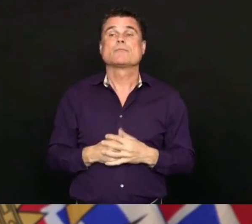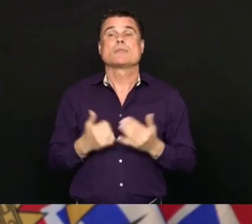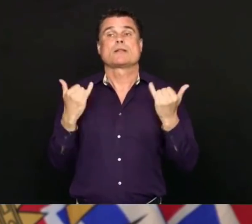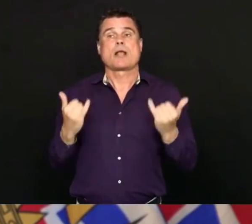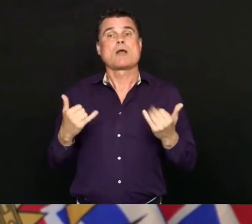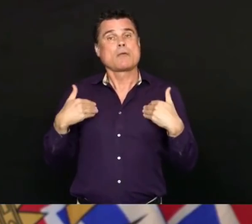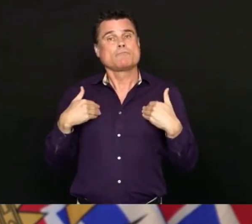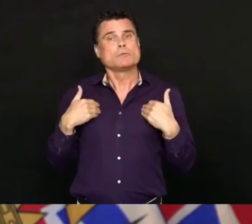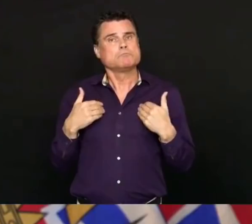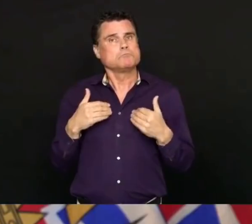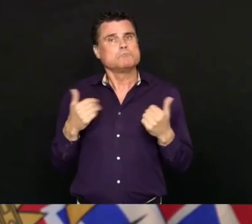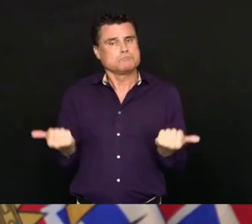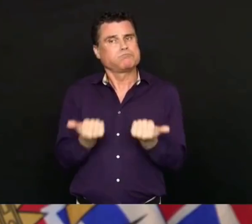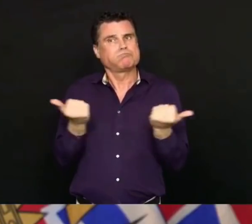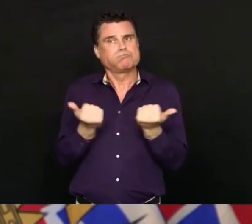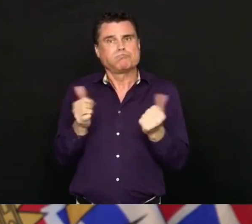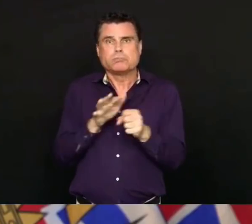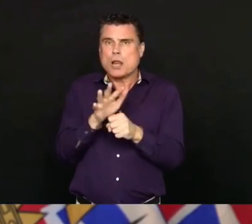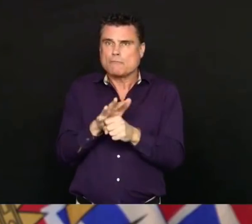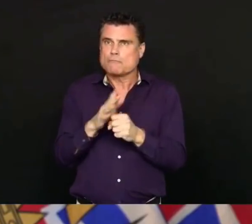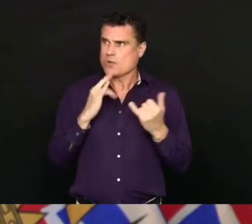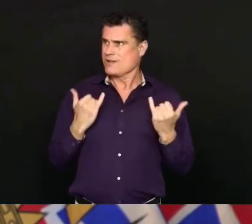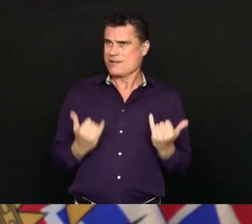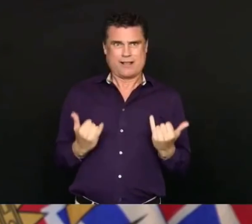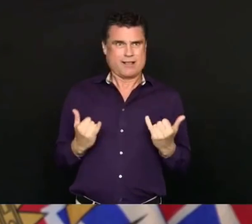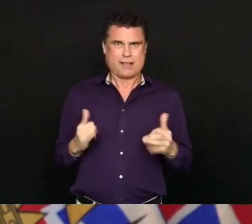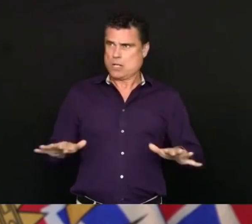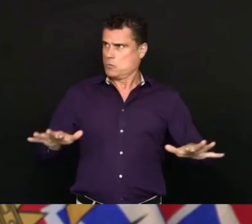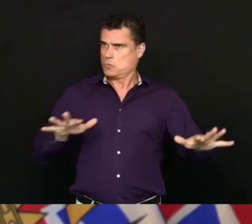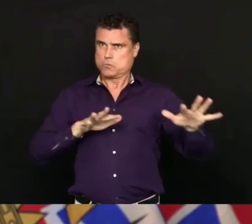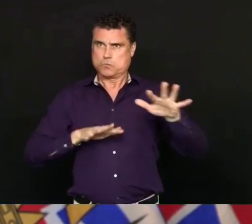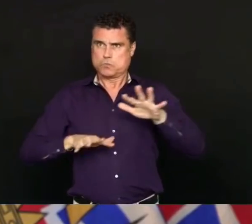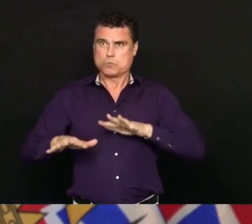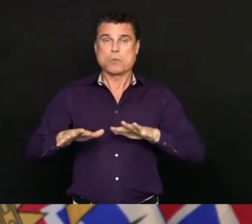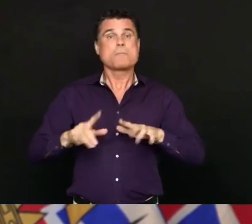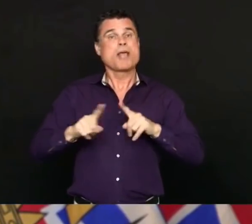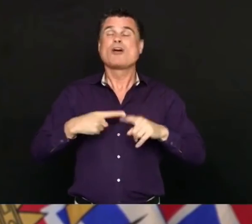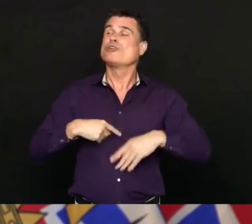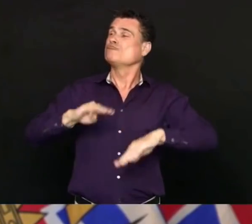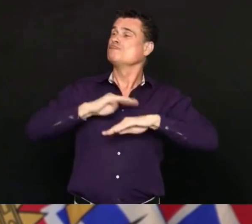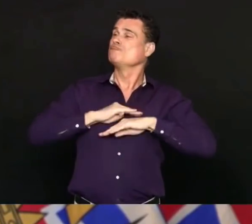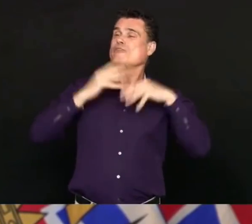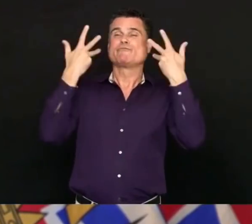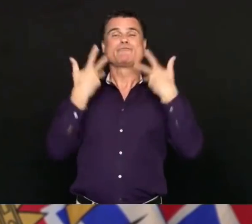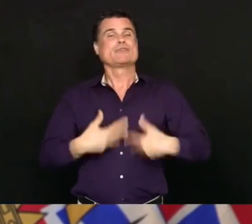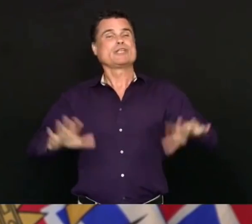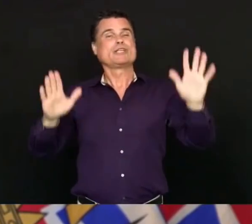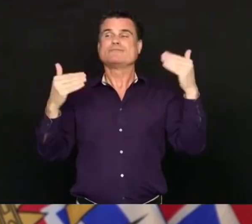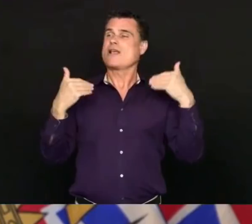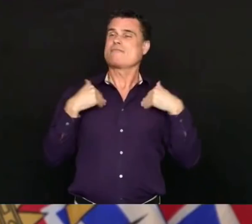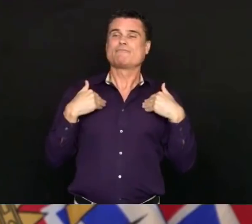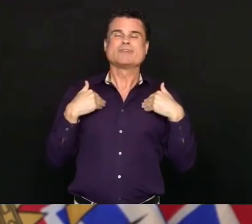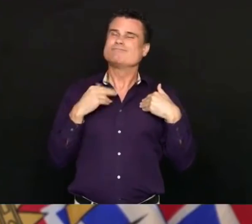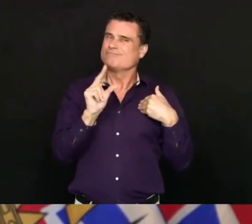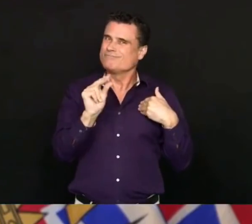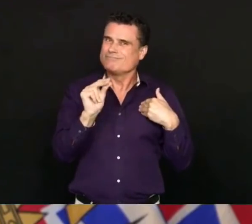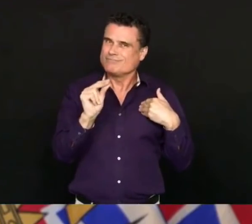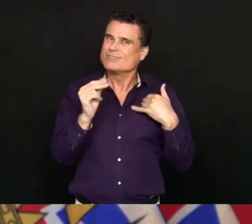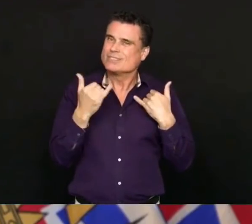are not out of the clear yet. Many of you have also made very generous donations, and we want to thank you for that.